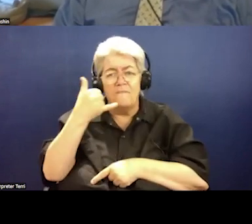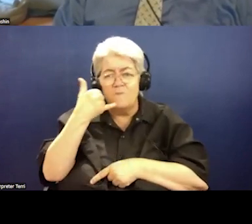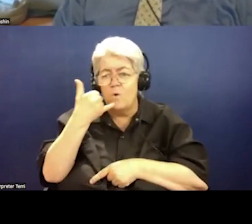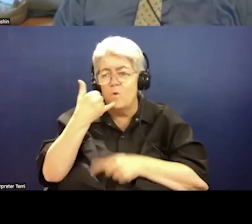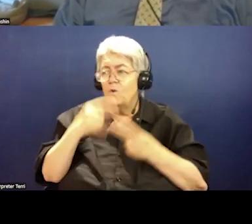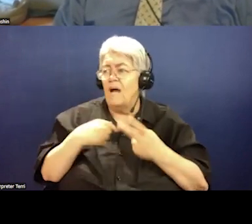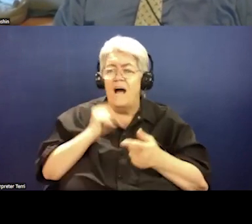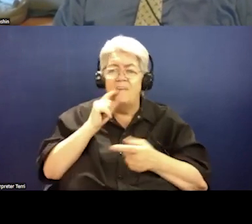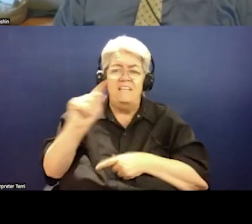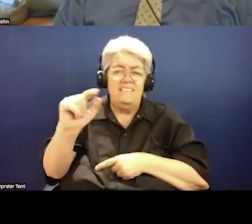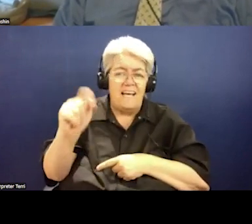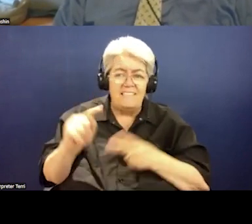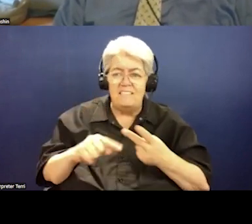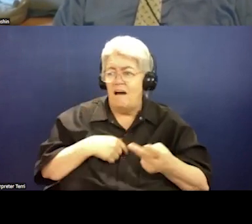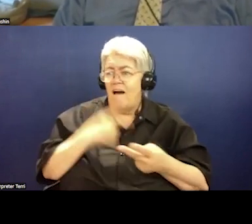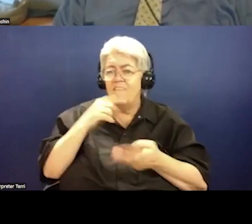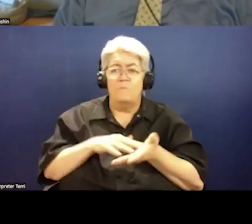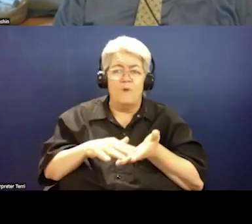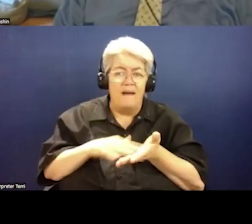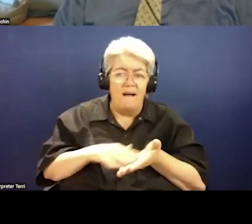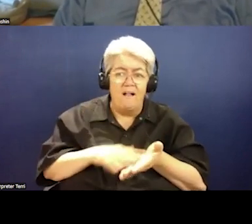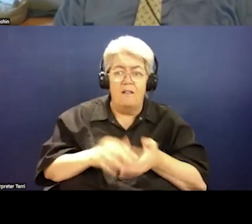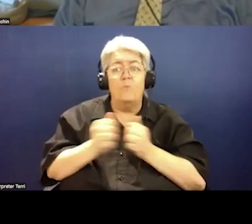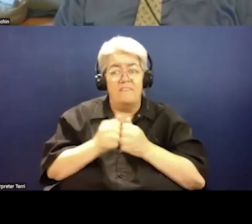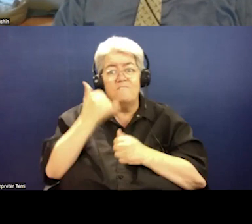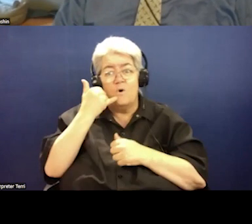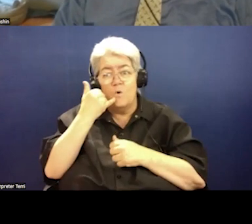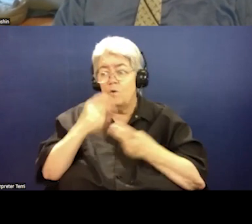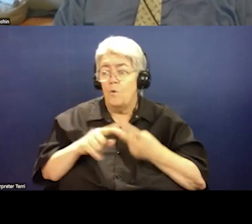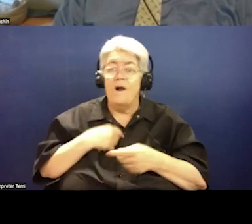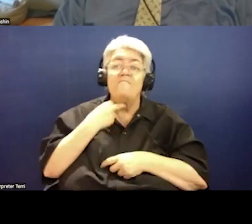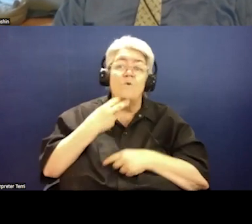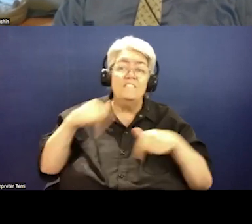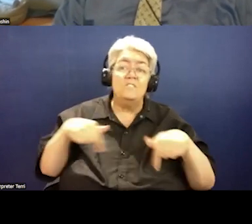text, they have braille with a smartphone or a voice note.